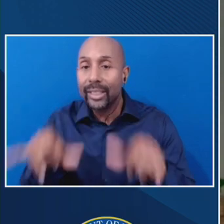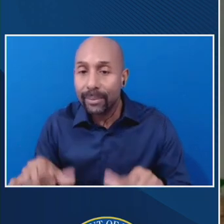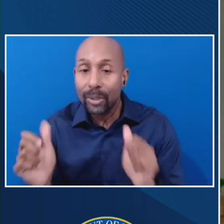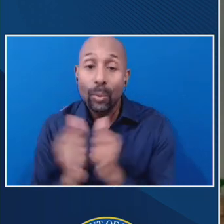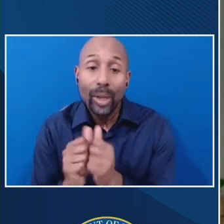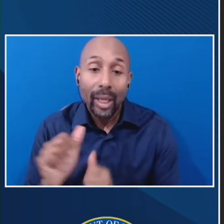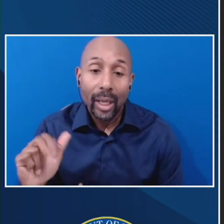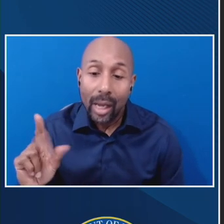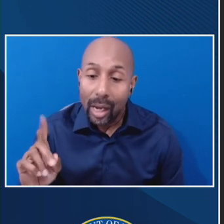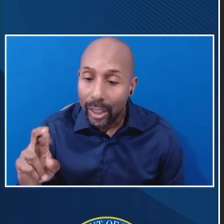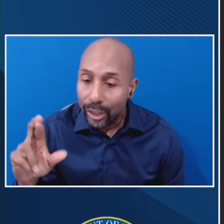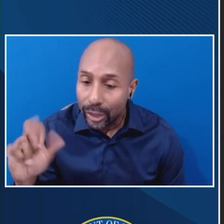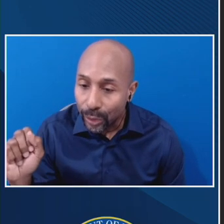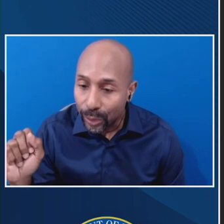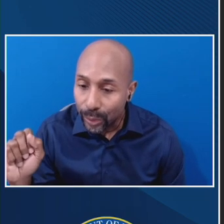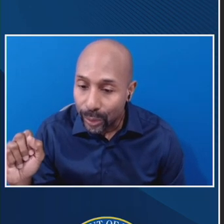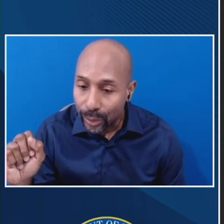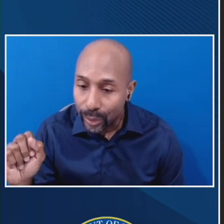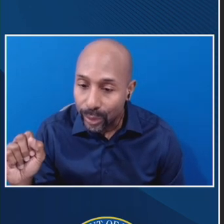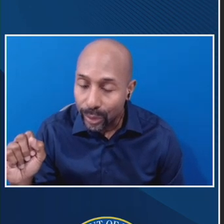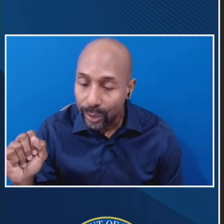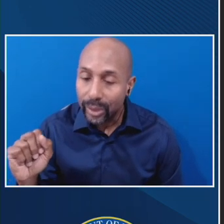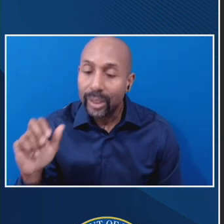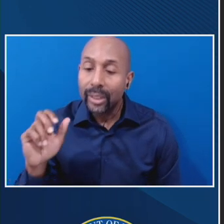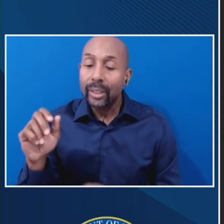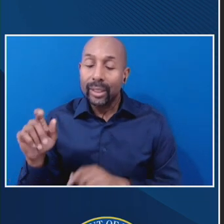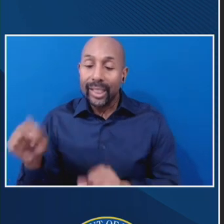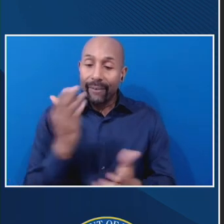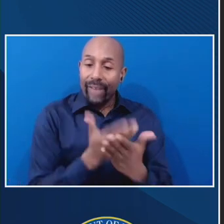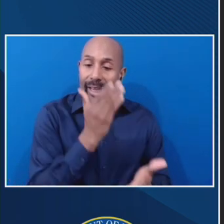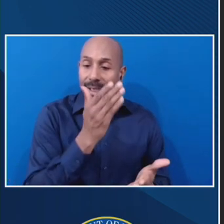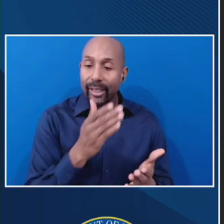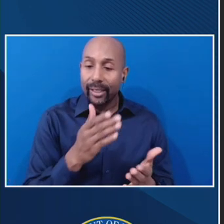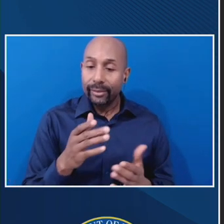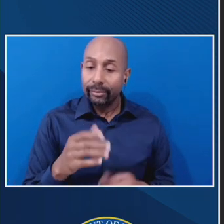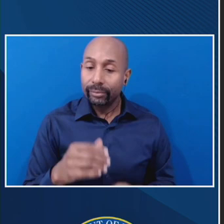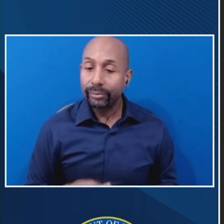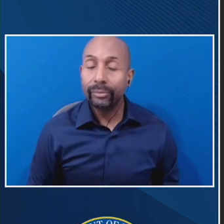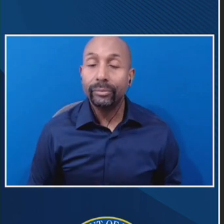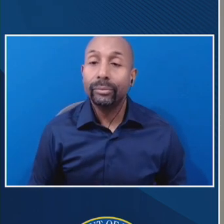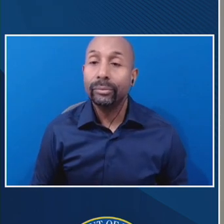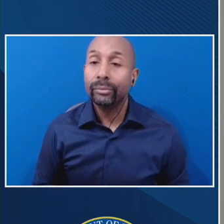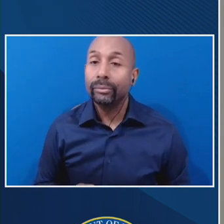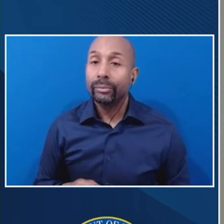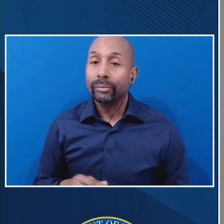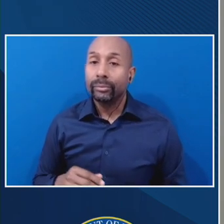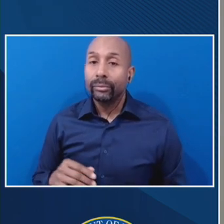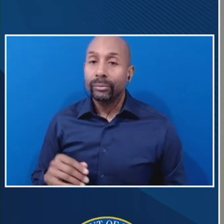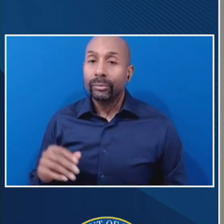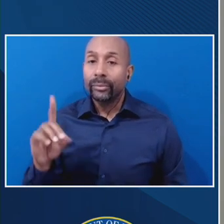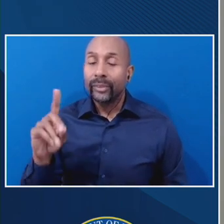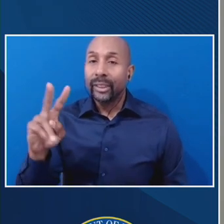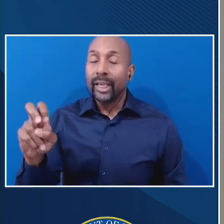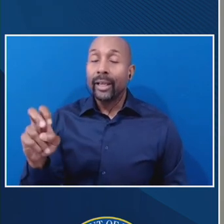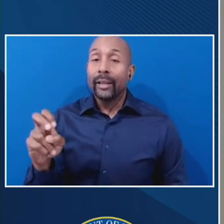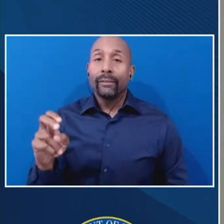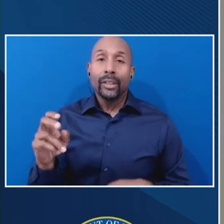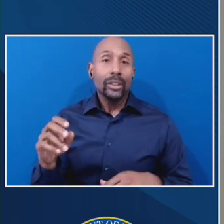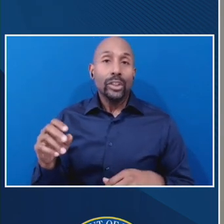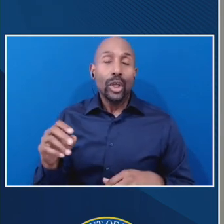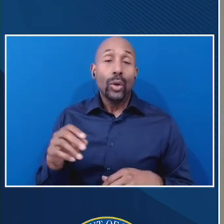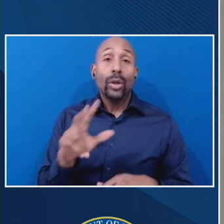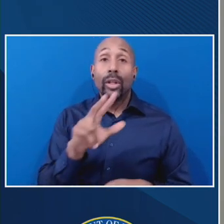very much. Thank you very much. And I would call your attention to the definition of academic engagement in 34